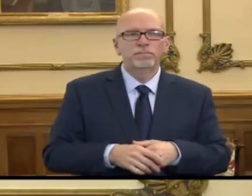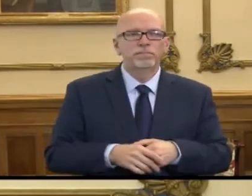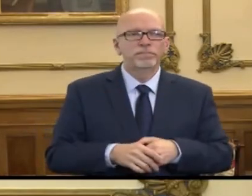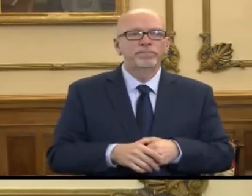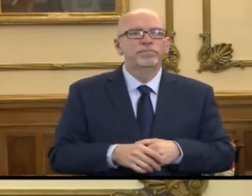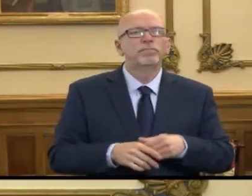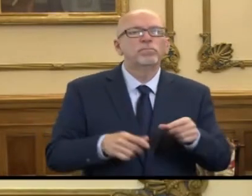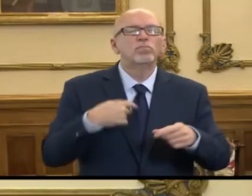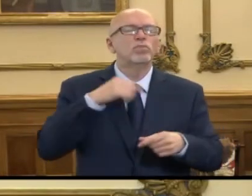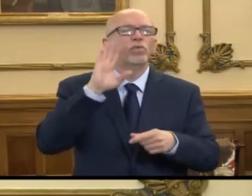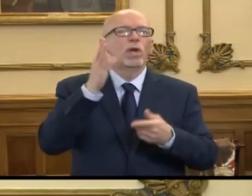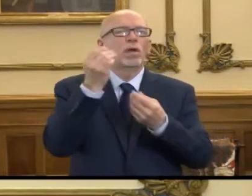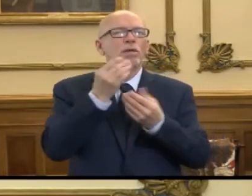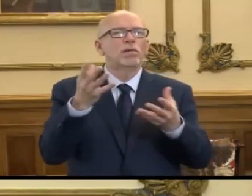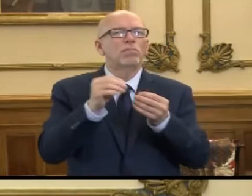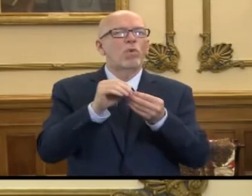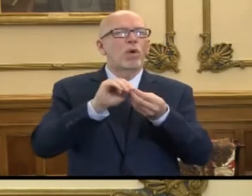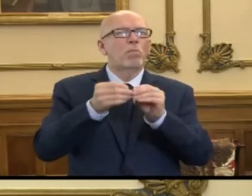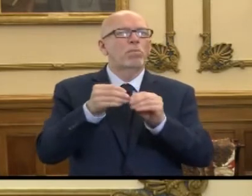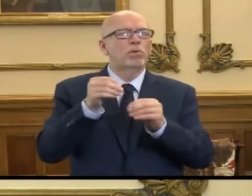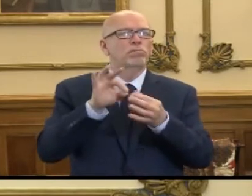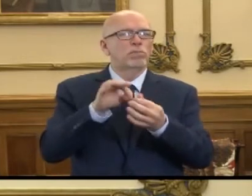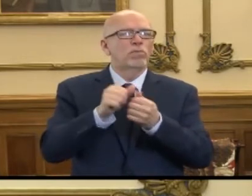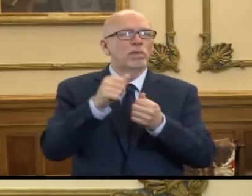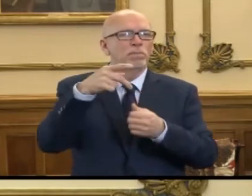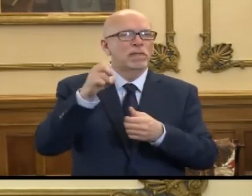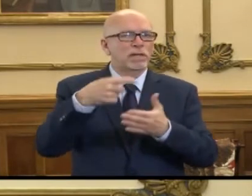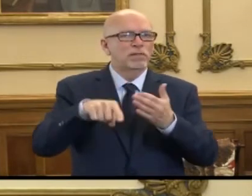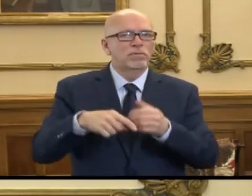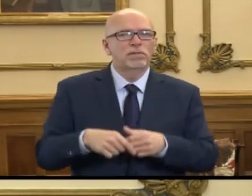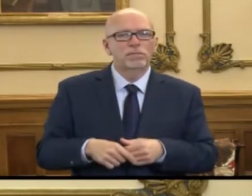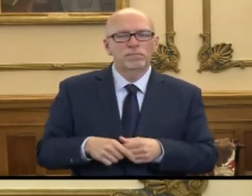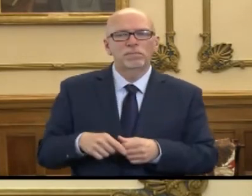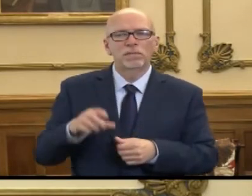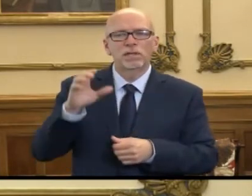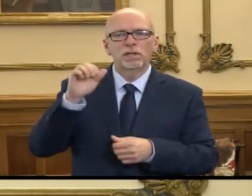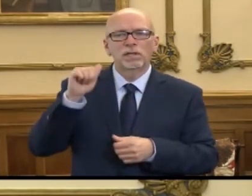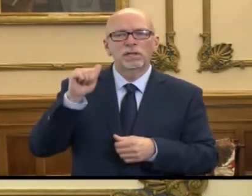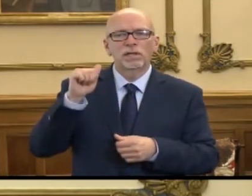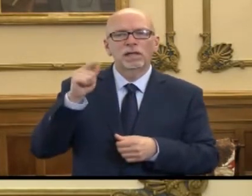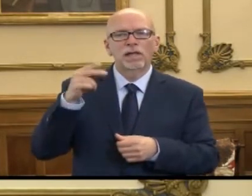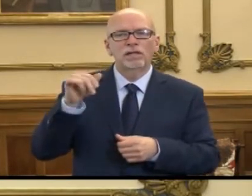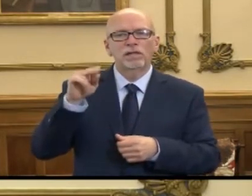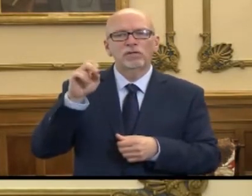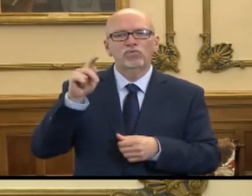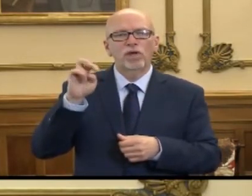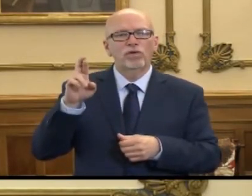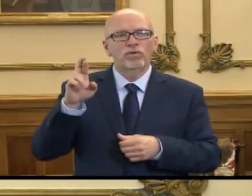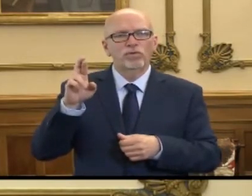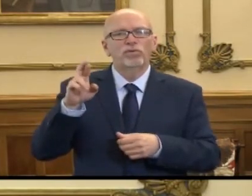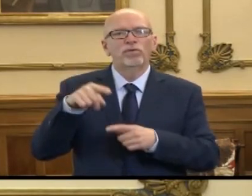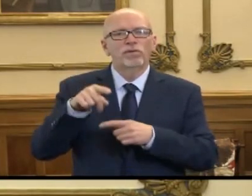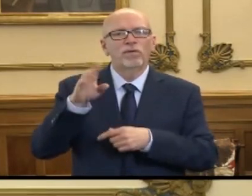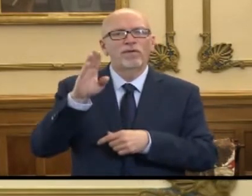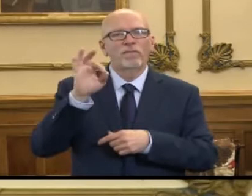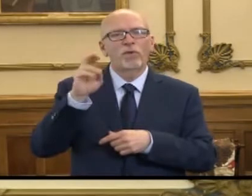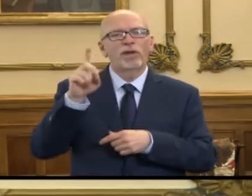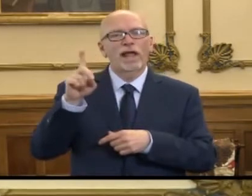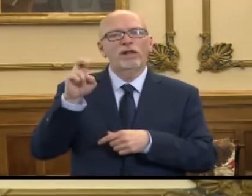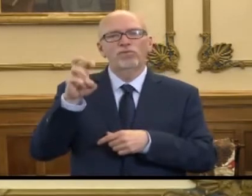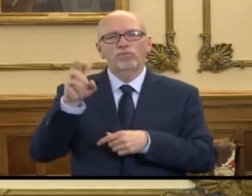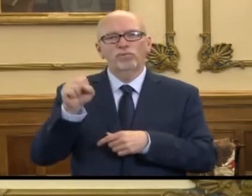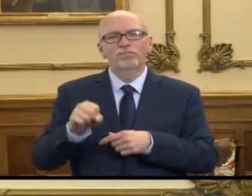updates on procurement levels next week. Kathy Tretter, Burden Ann News. Hello, Kathy. Good afternoon.